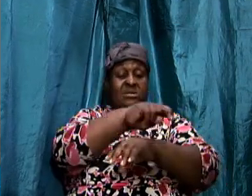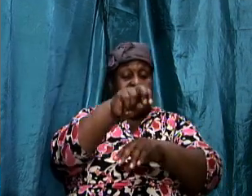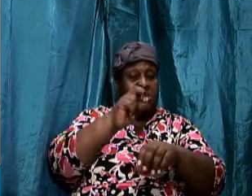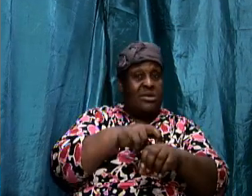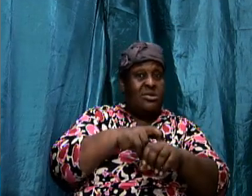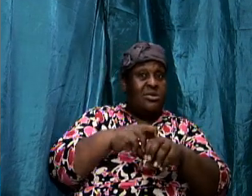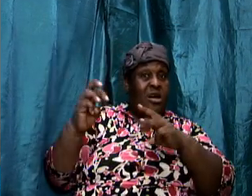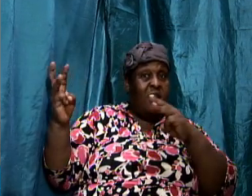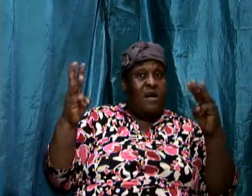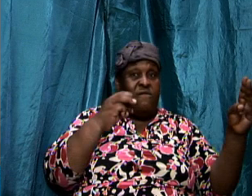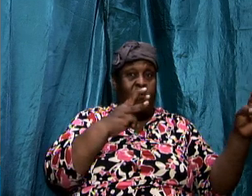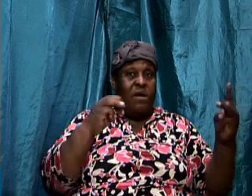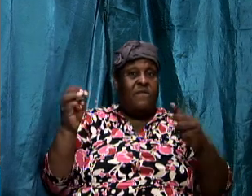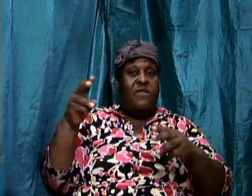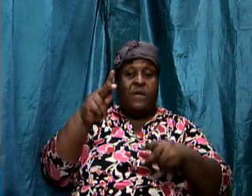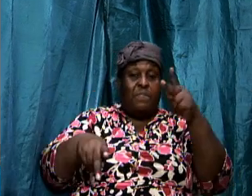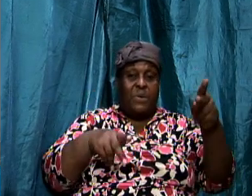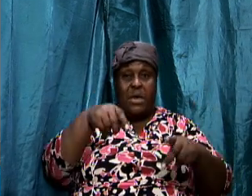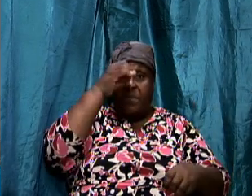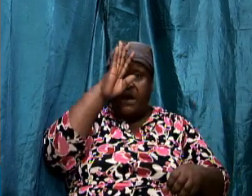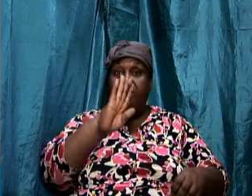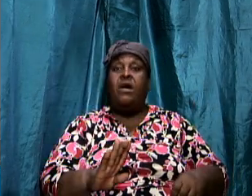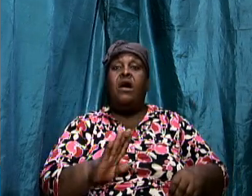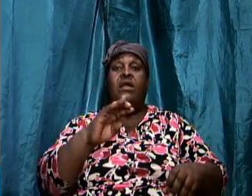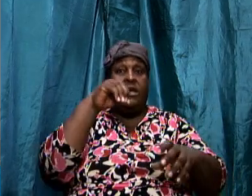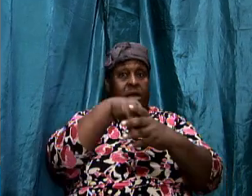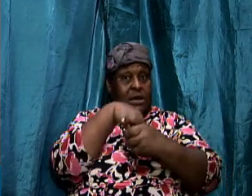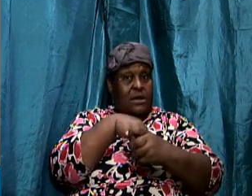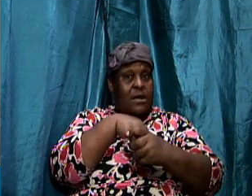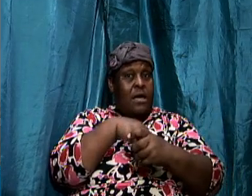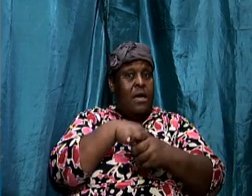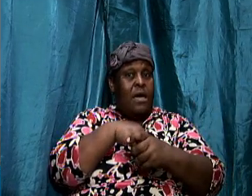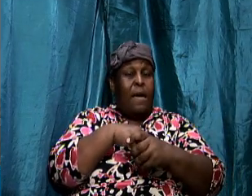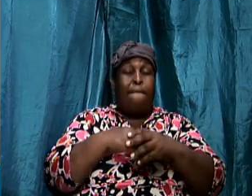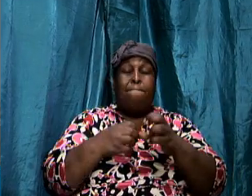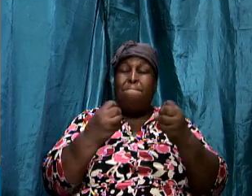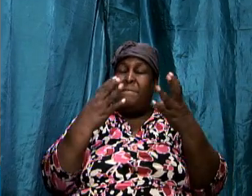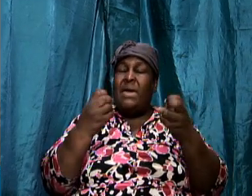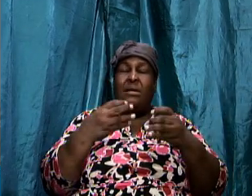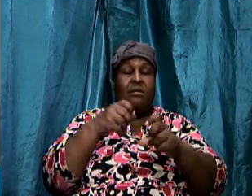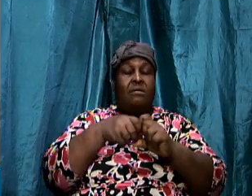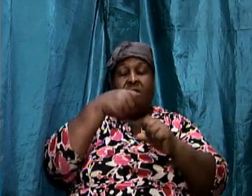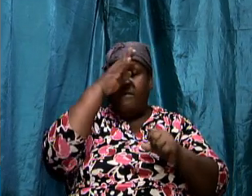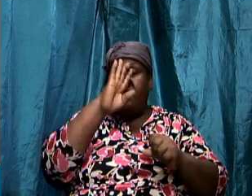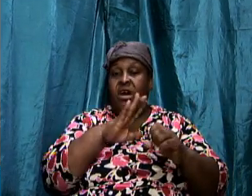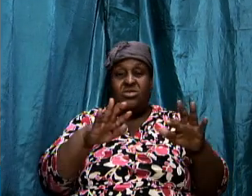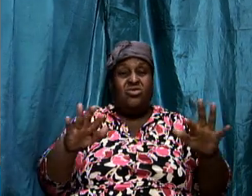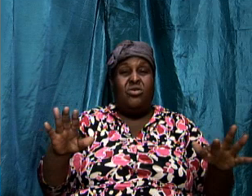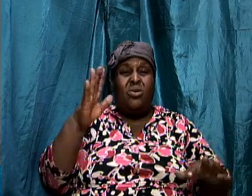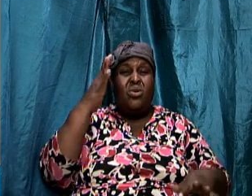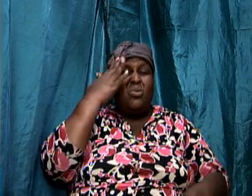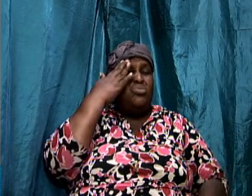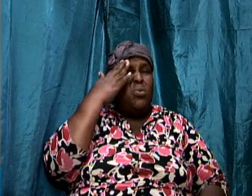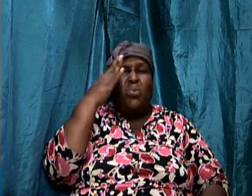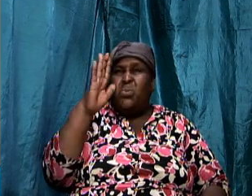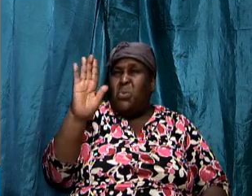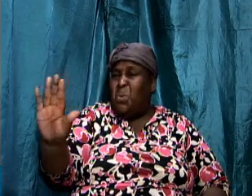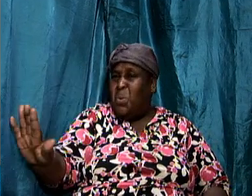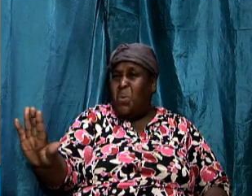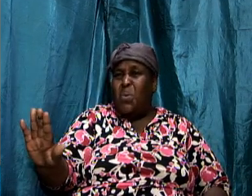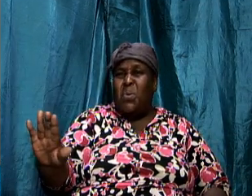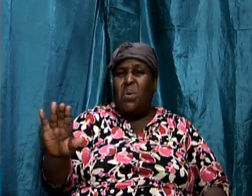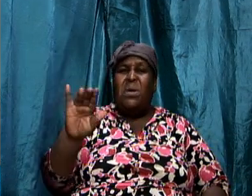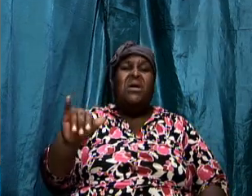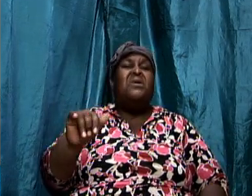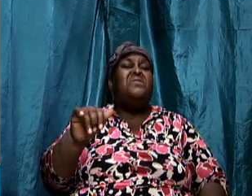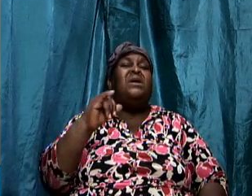people of god are in many of god's children don't even know that it is a bloody thing that